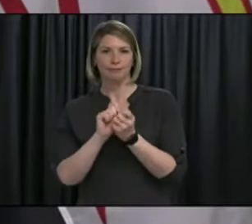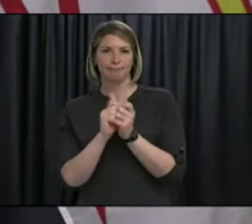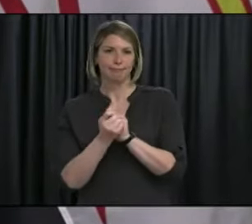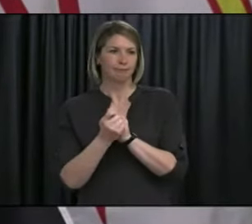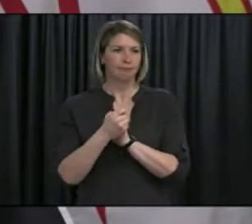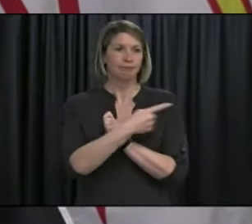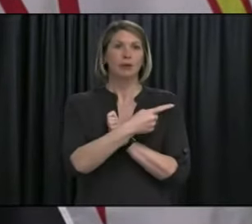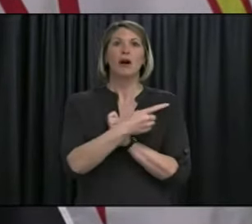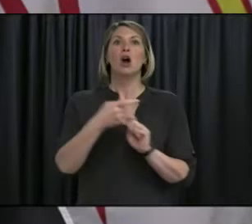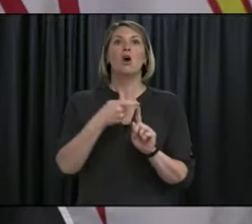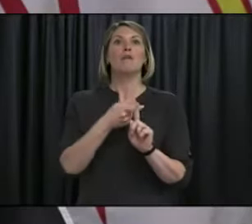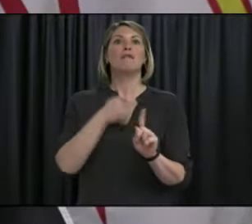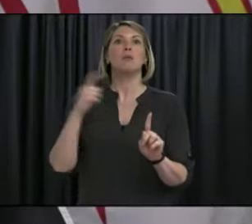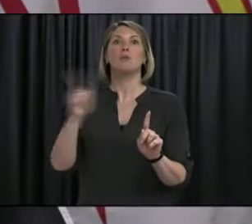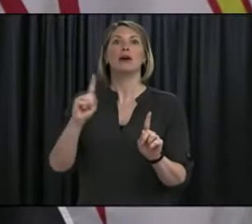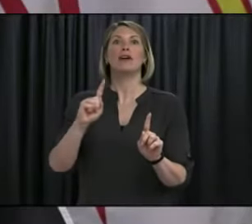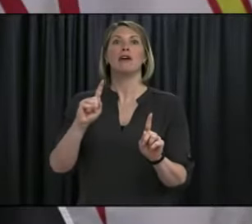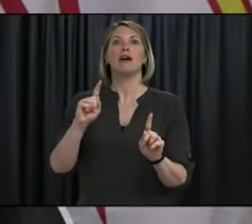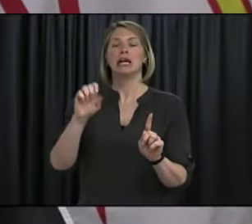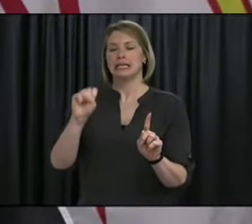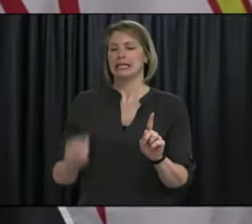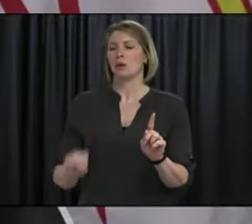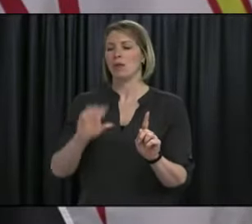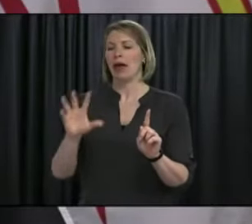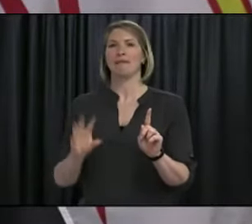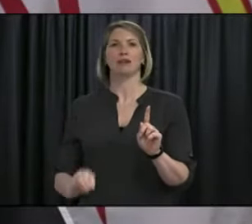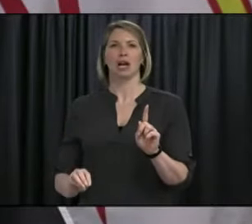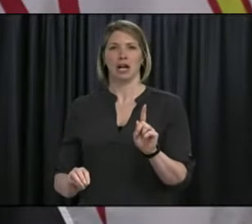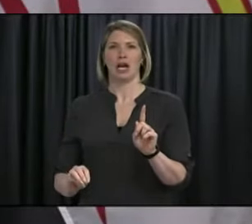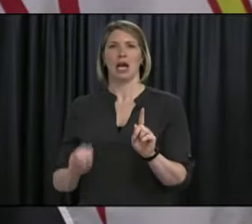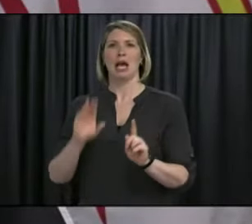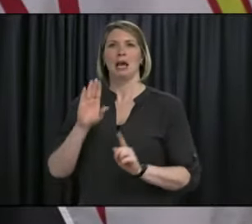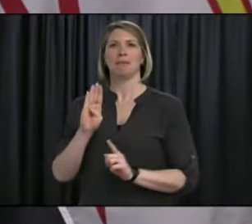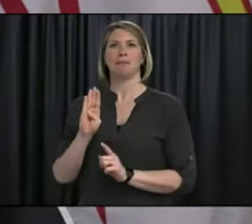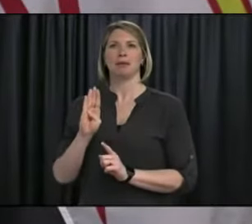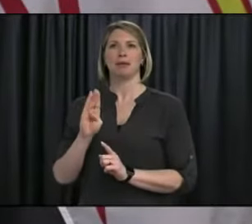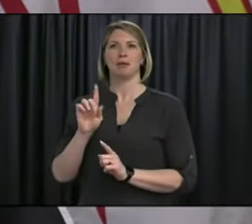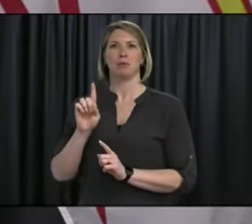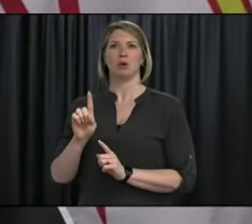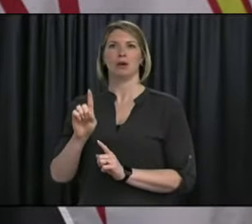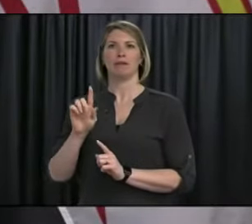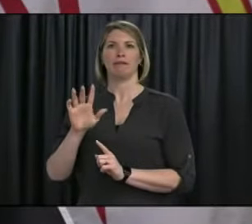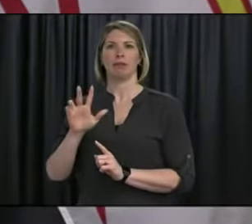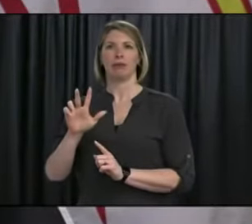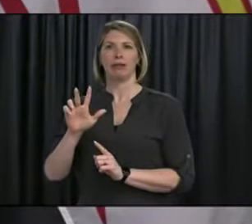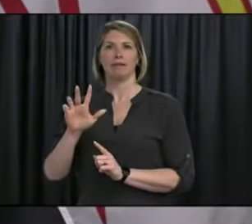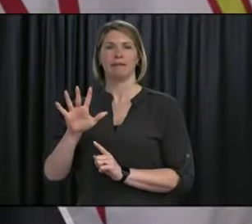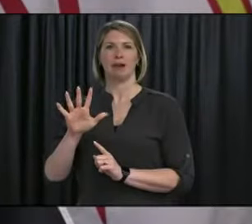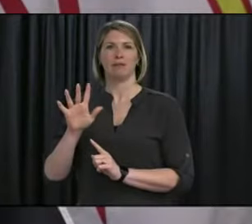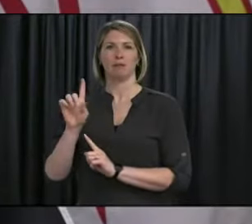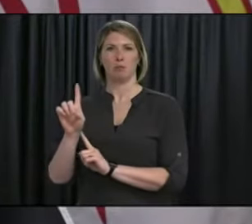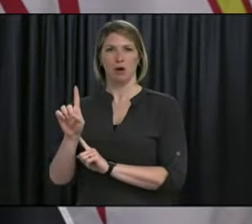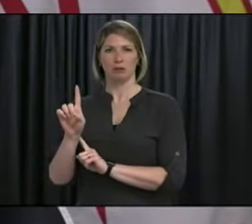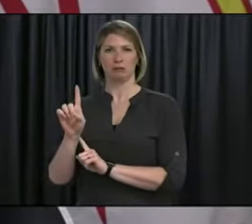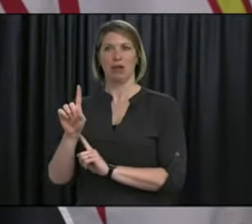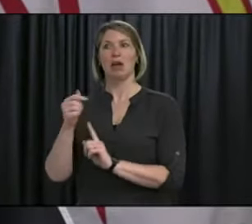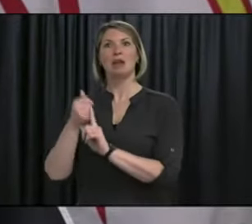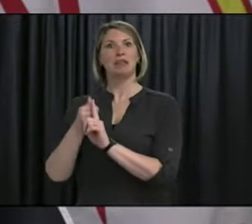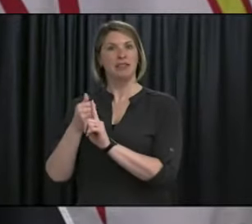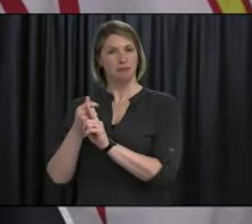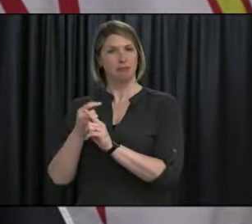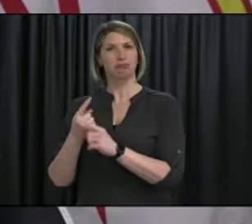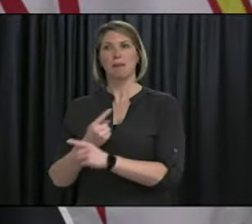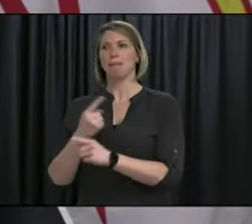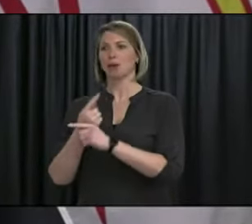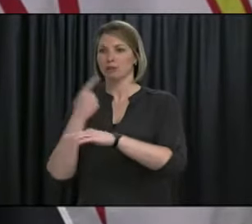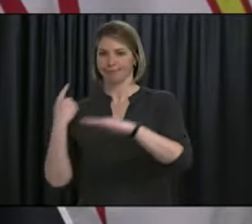discovered in South Africa, B.1.351. The case was travel-related, and the individual properly self-isolated and